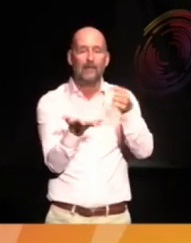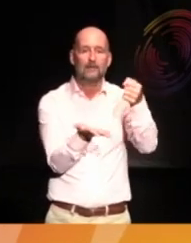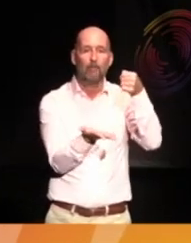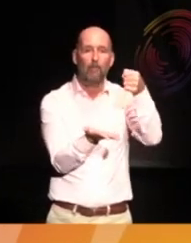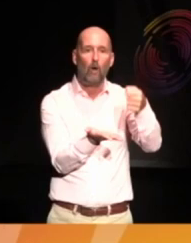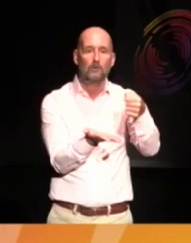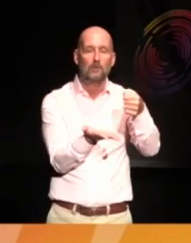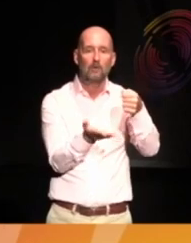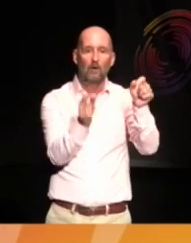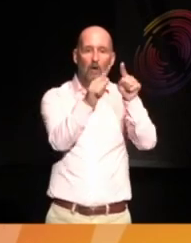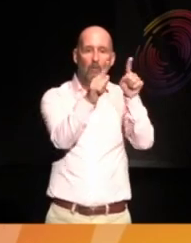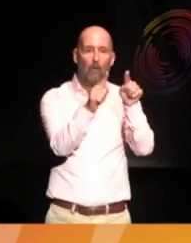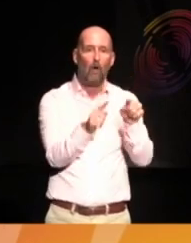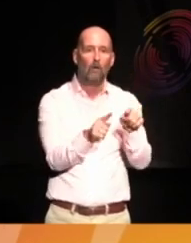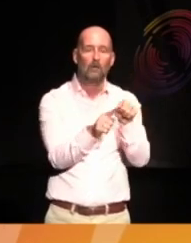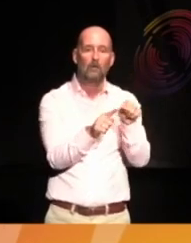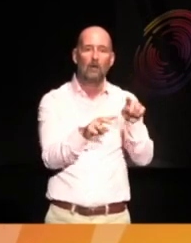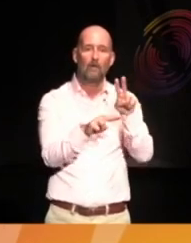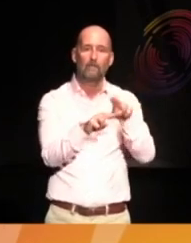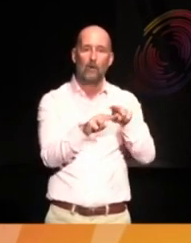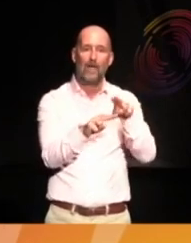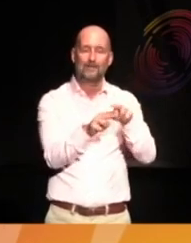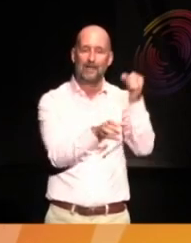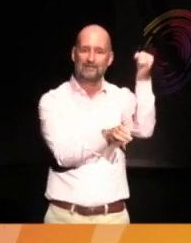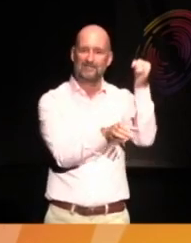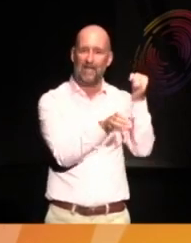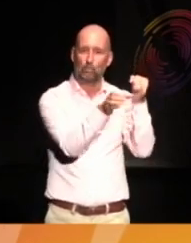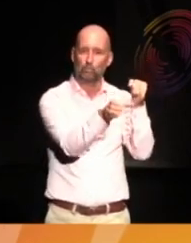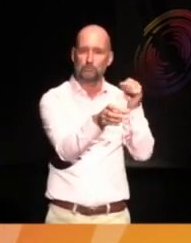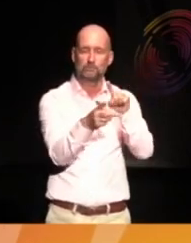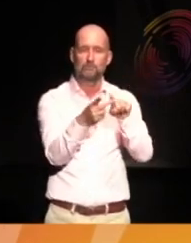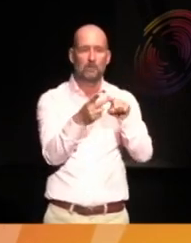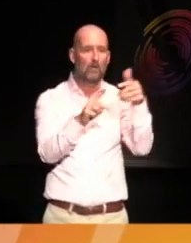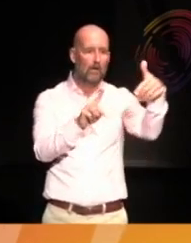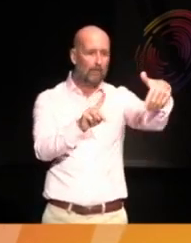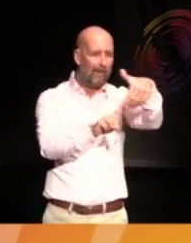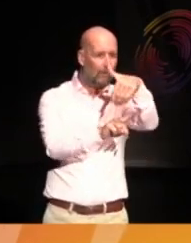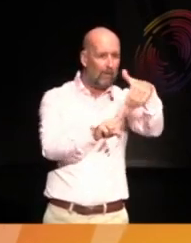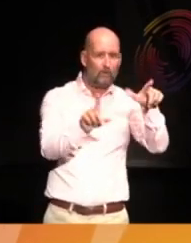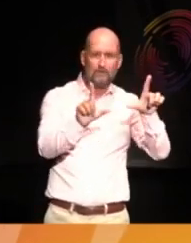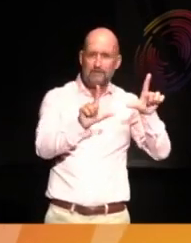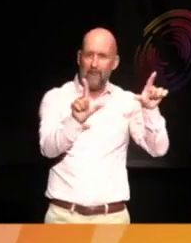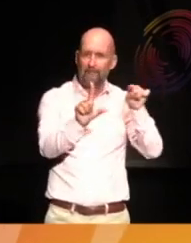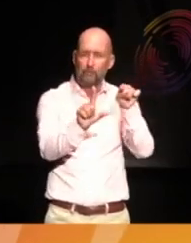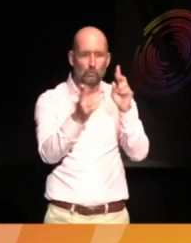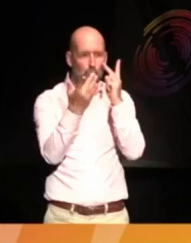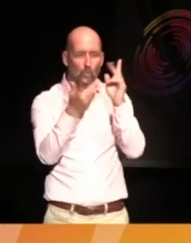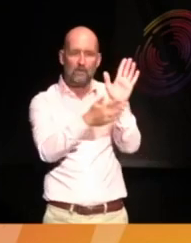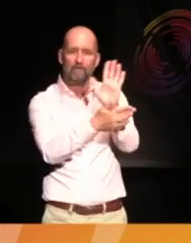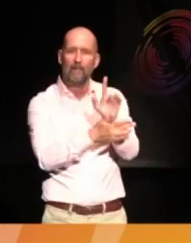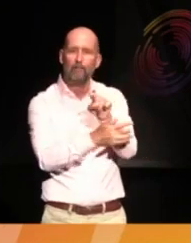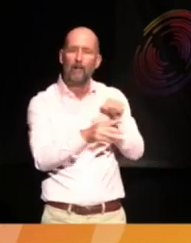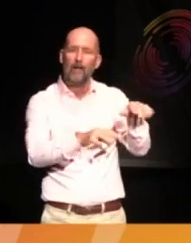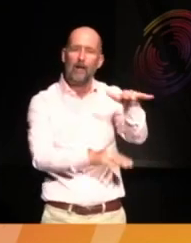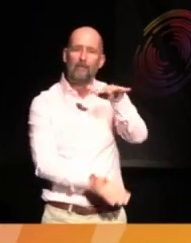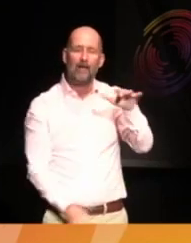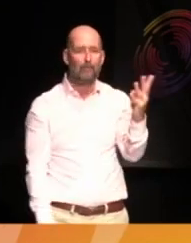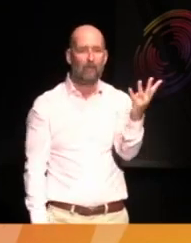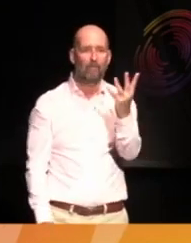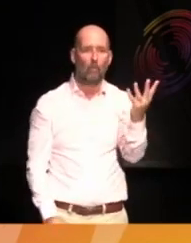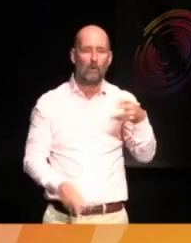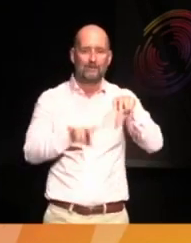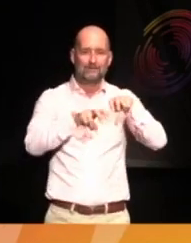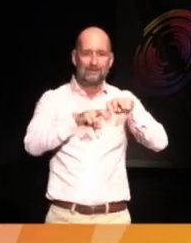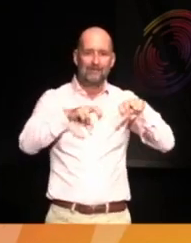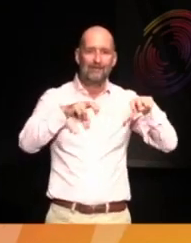and one bottle of Friday stout. In the background, a television shows a film of a family of four seated